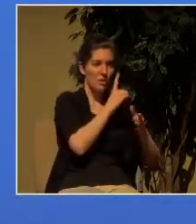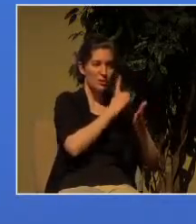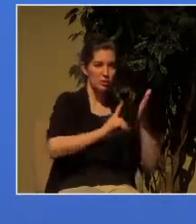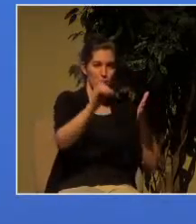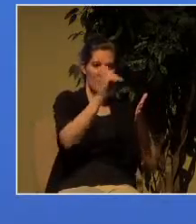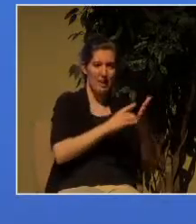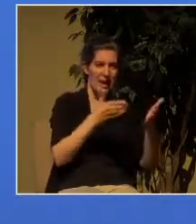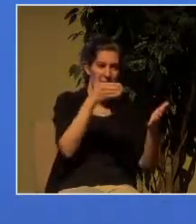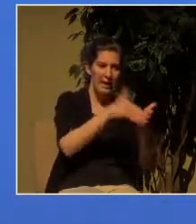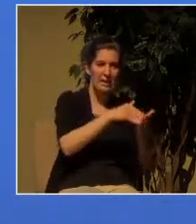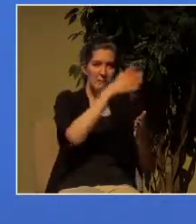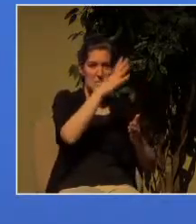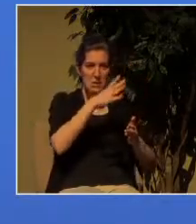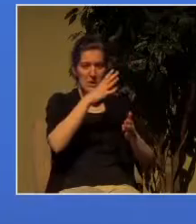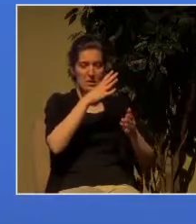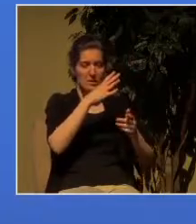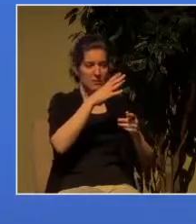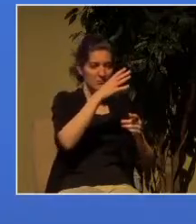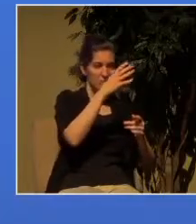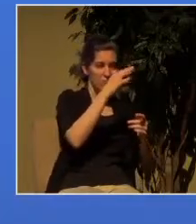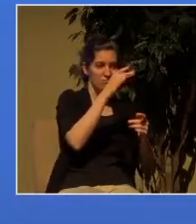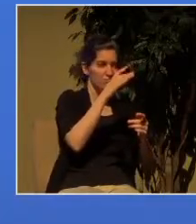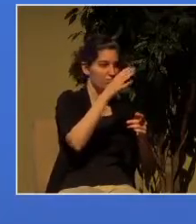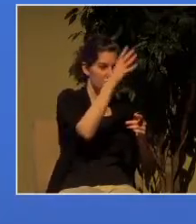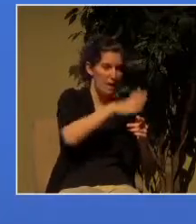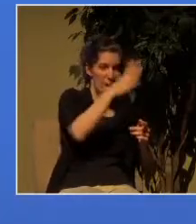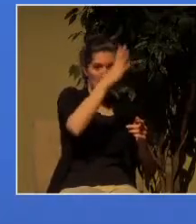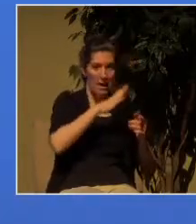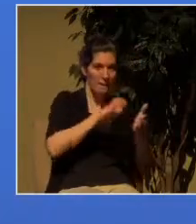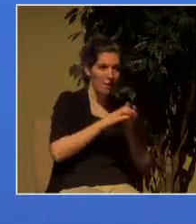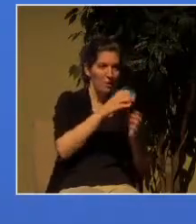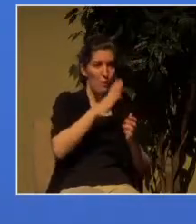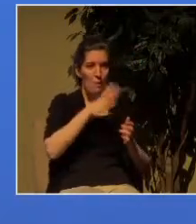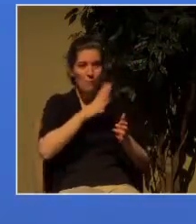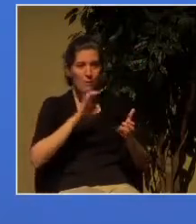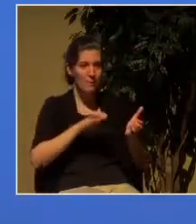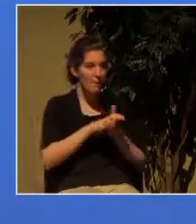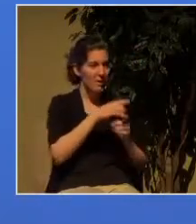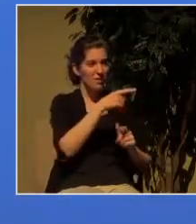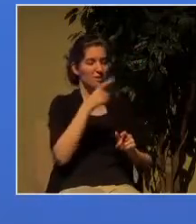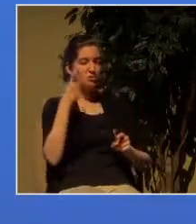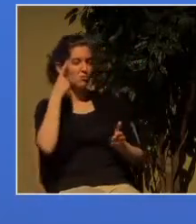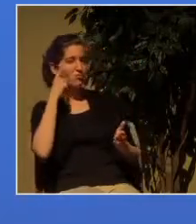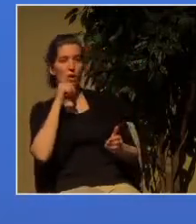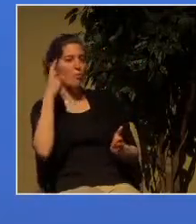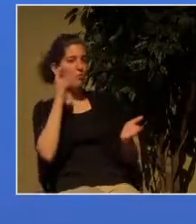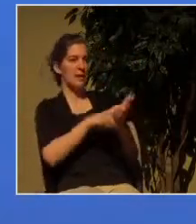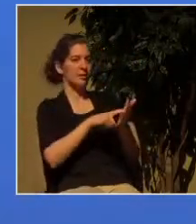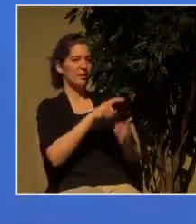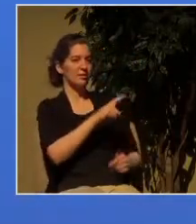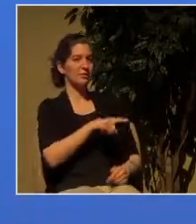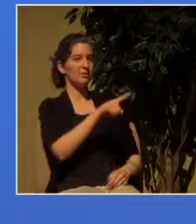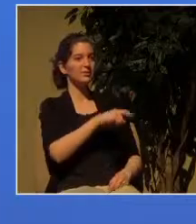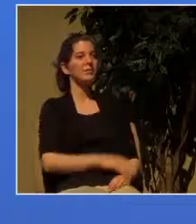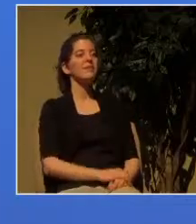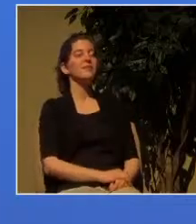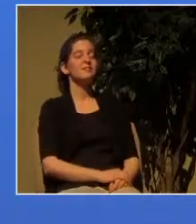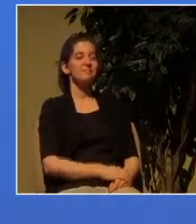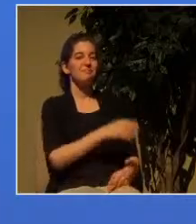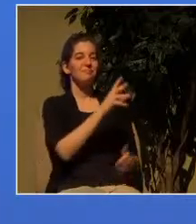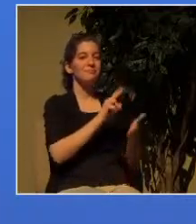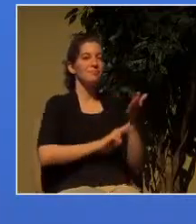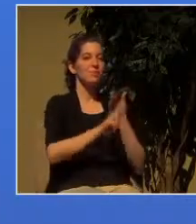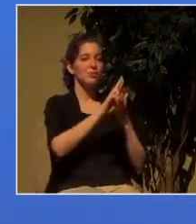Trinity Western has just gone to court and have launched a lawsuit to try to address that particular issue